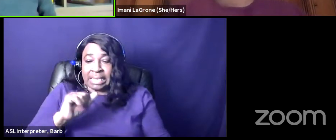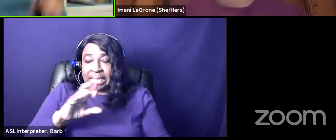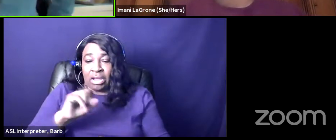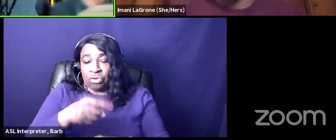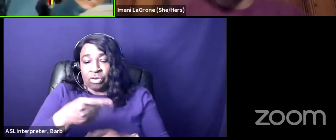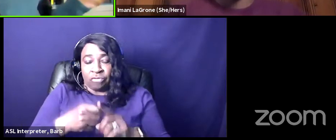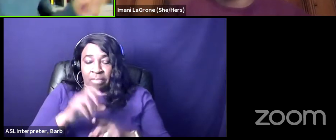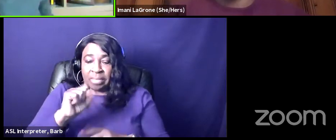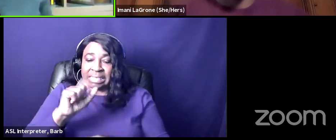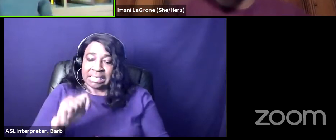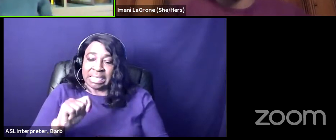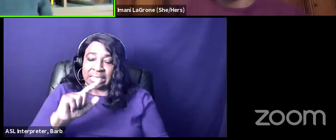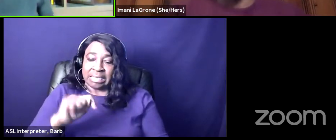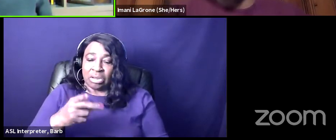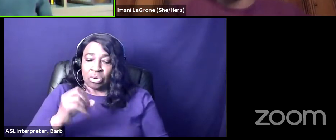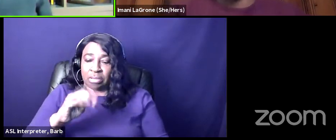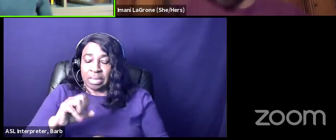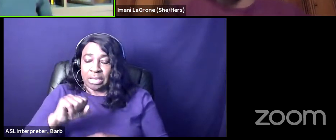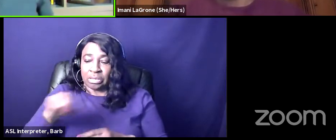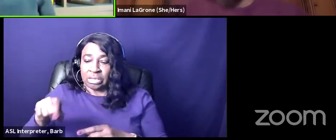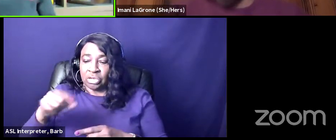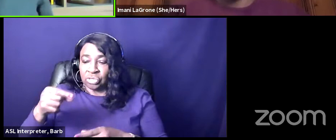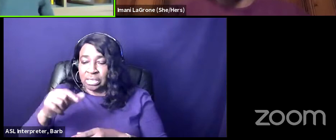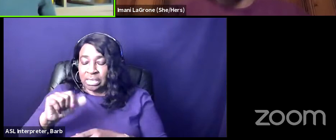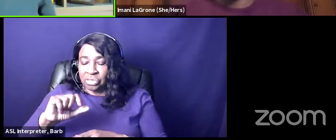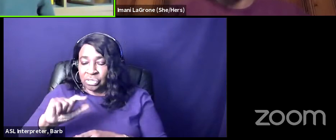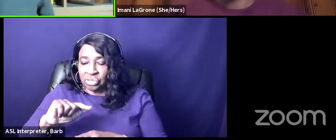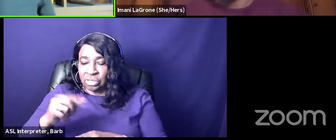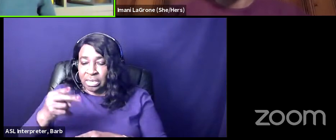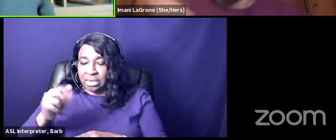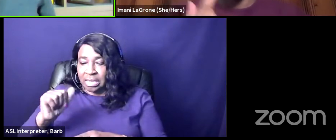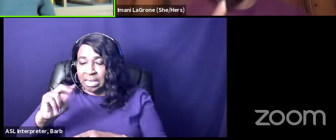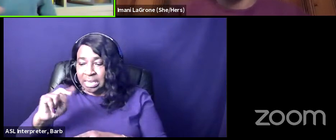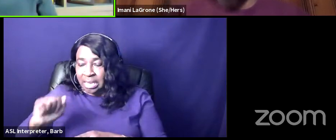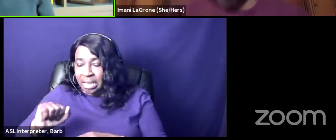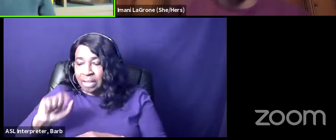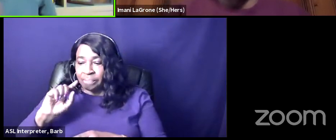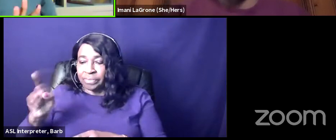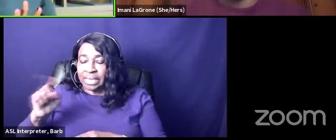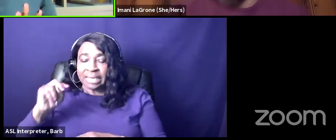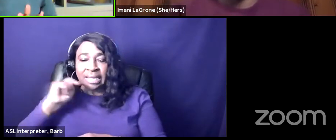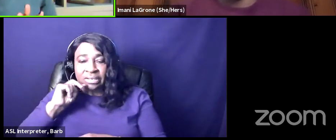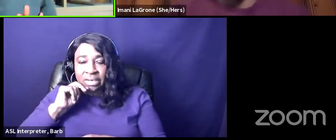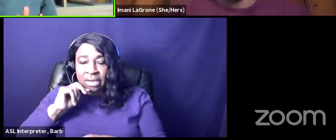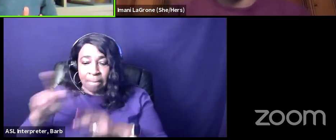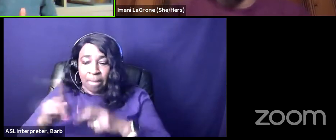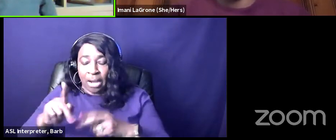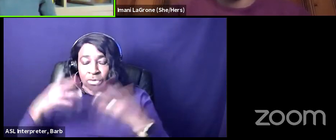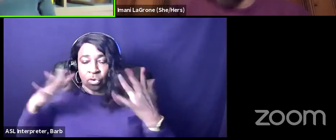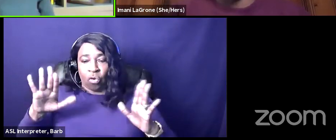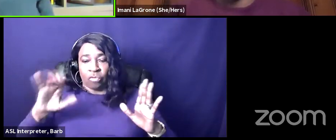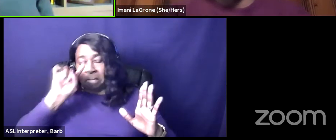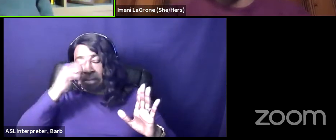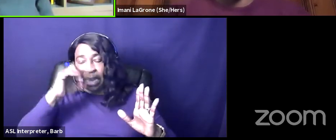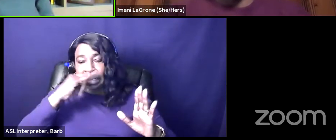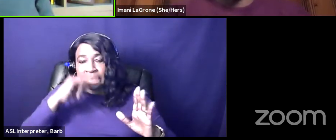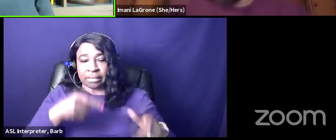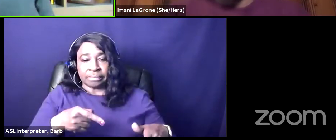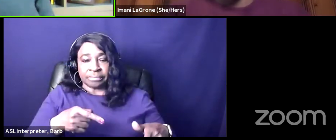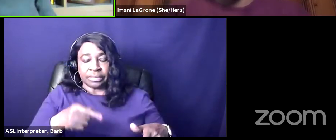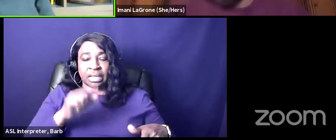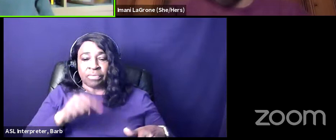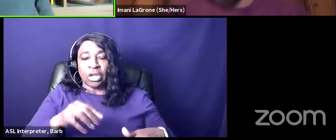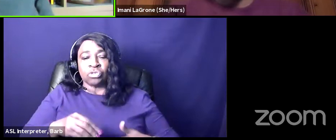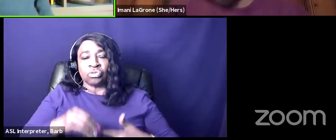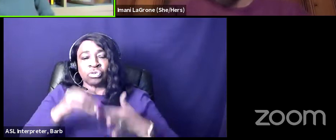you're from nigeria you're from ghana you're from chicago it was just parties over black kids right and so there are certain